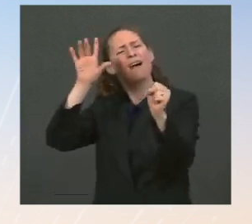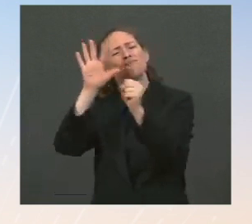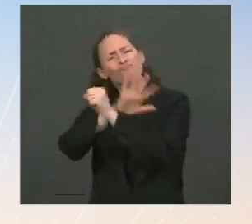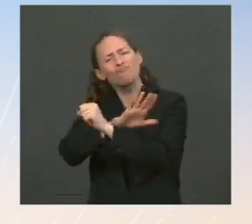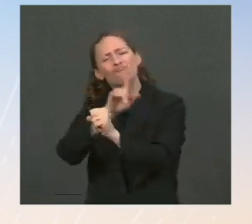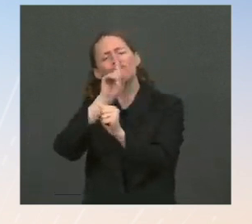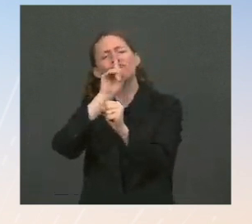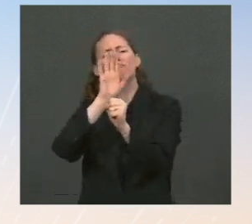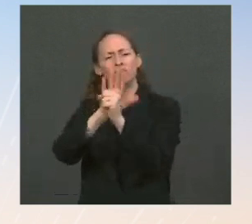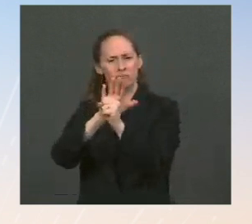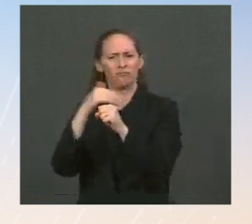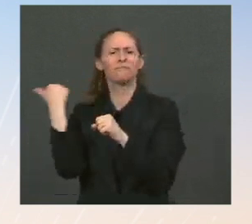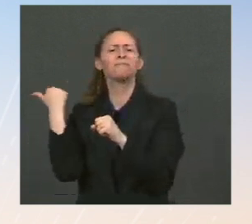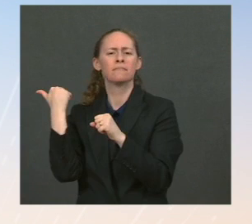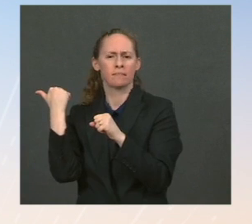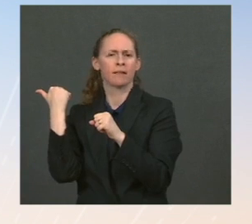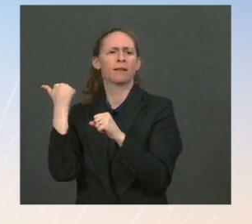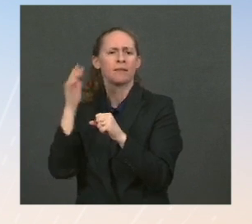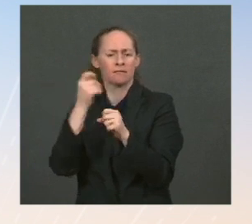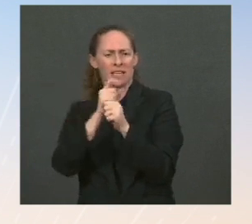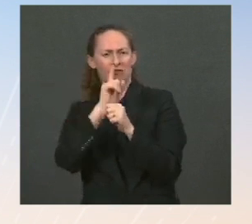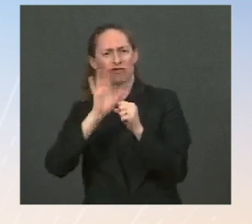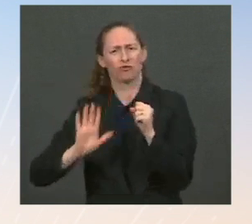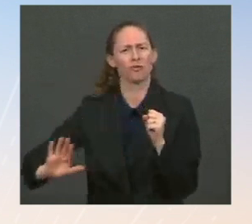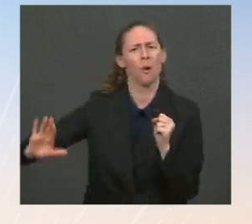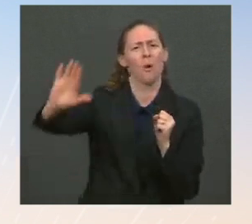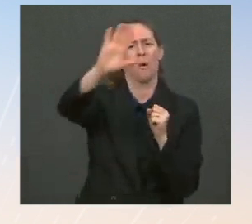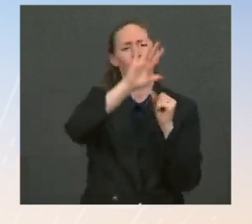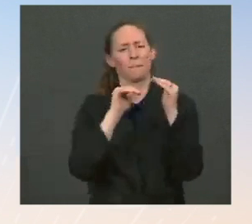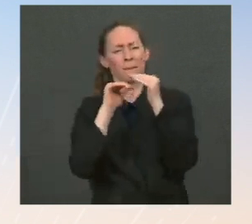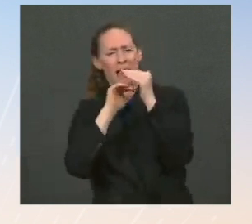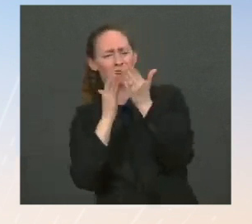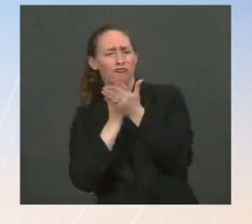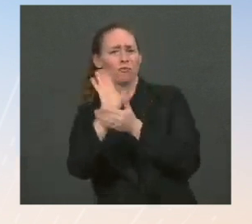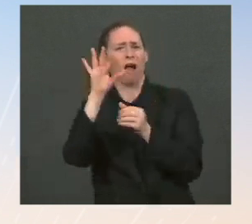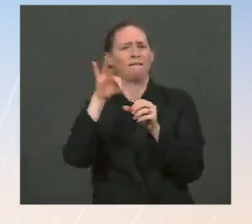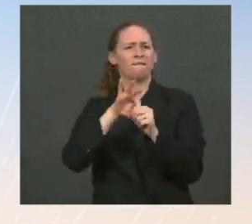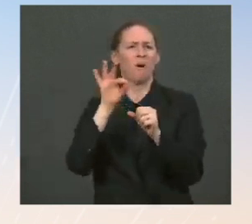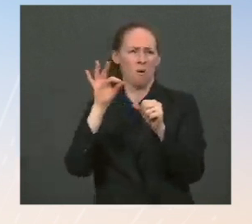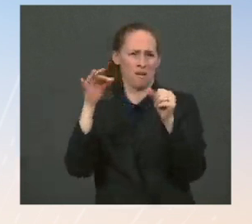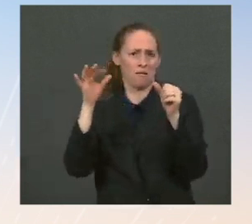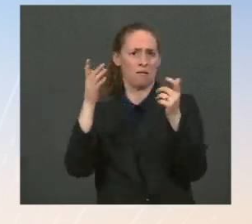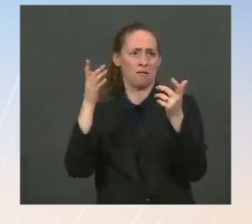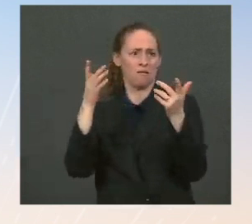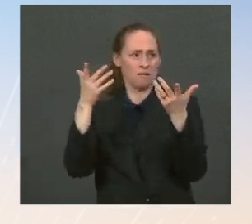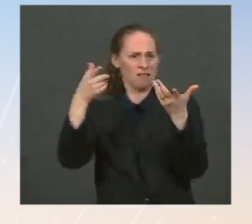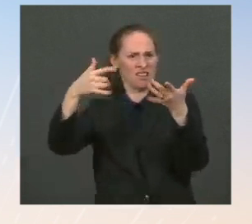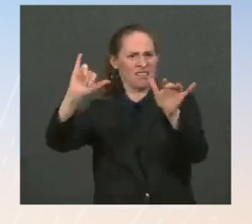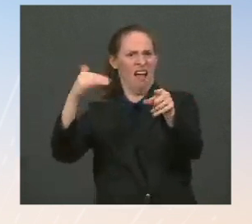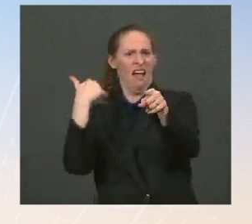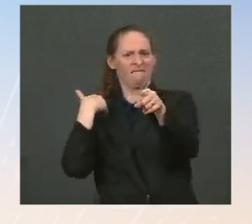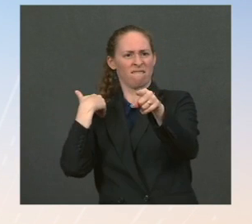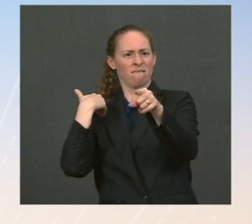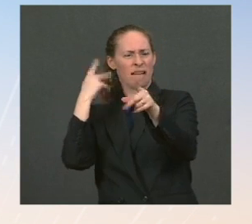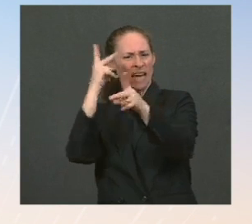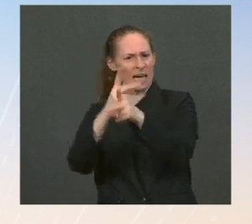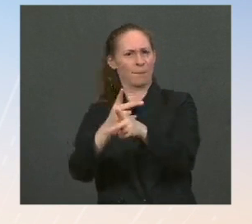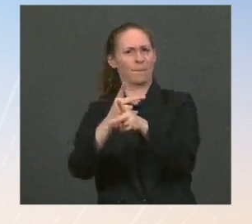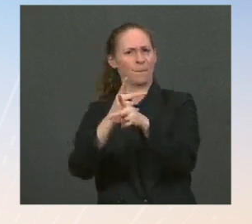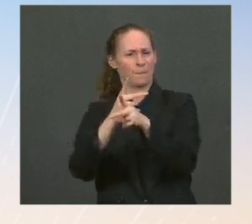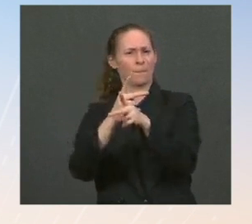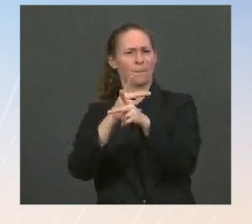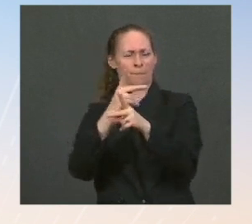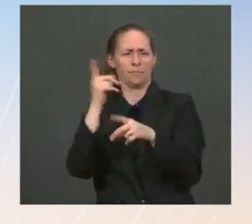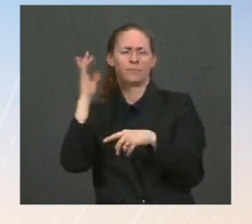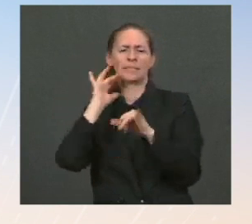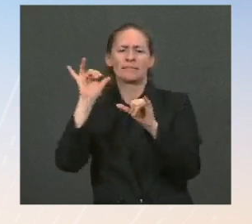that the fundamental right to vote is, you know, still exists, right? And is going to continue to fight for this. And he's done